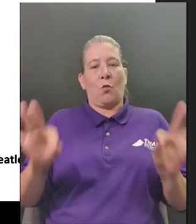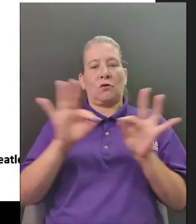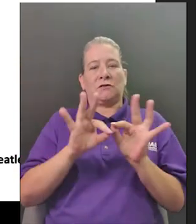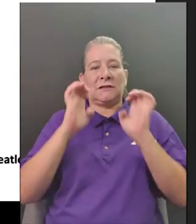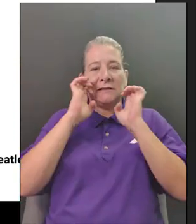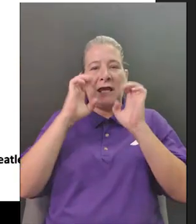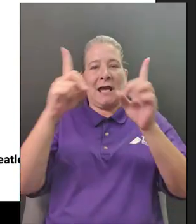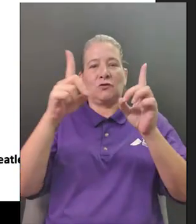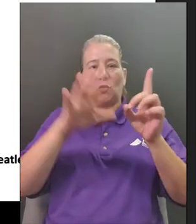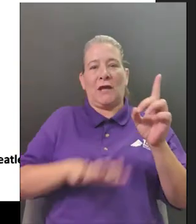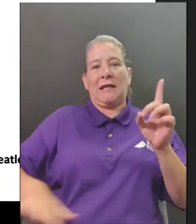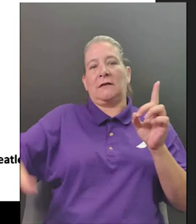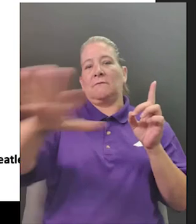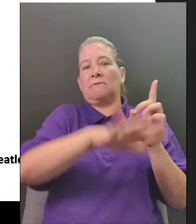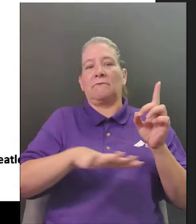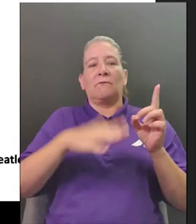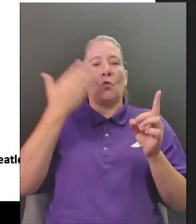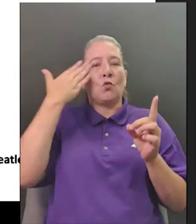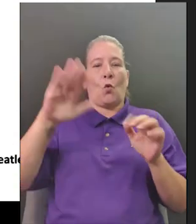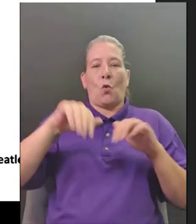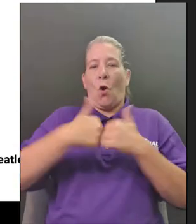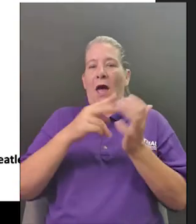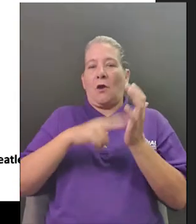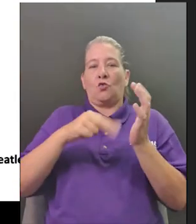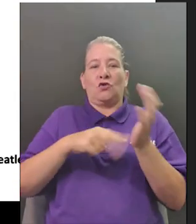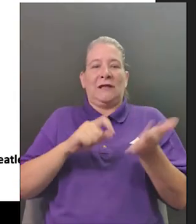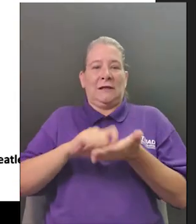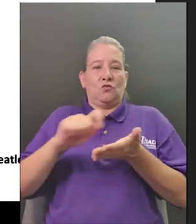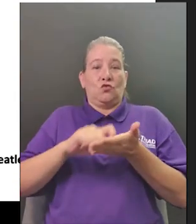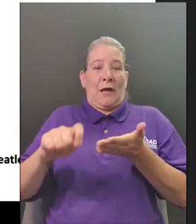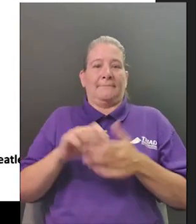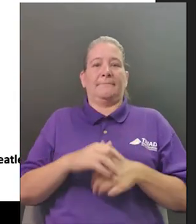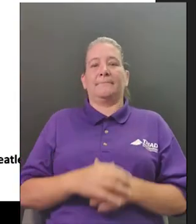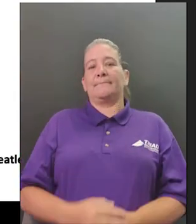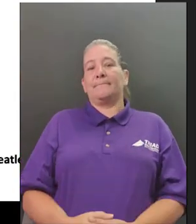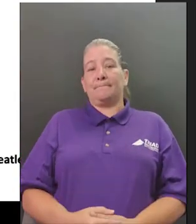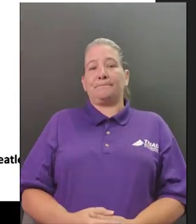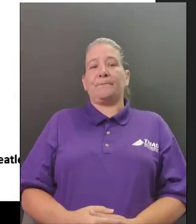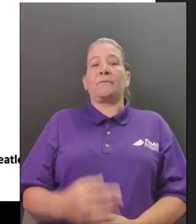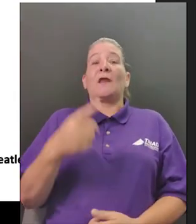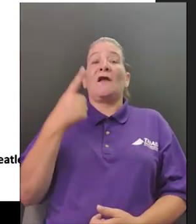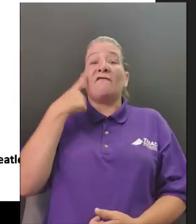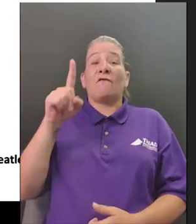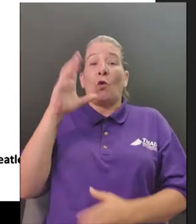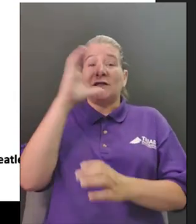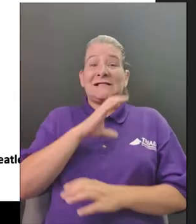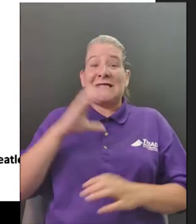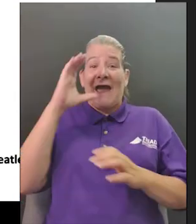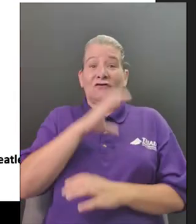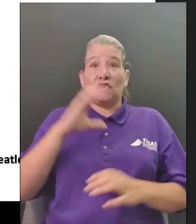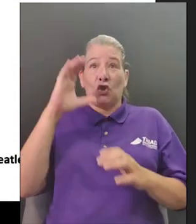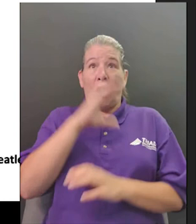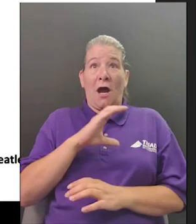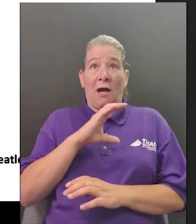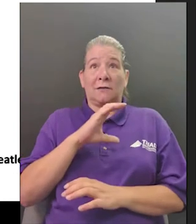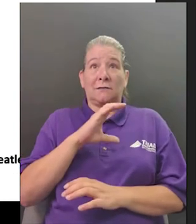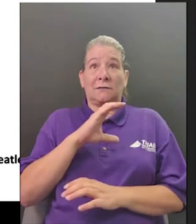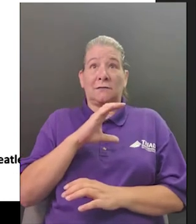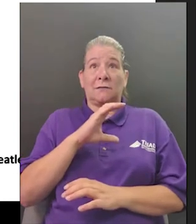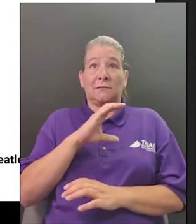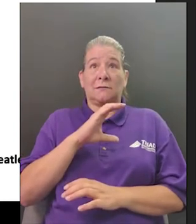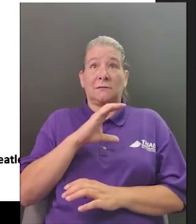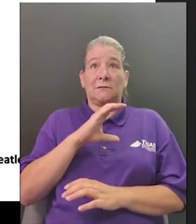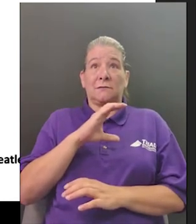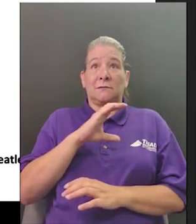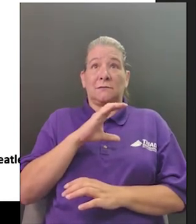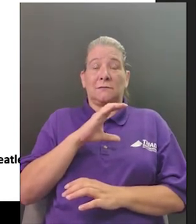poem about george washington and eventually met george washington but she also really spoke about